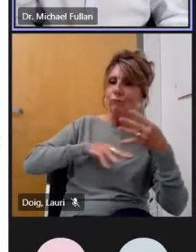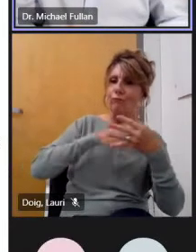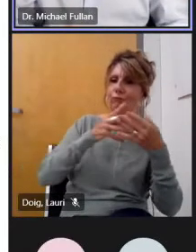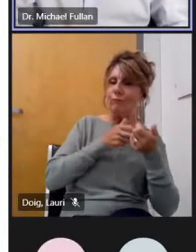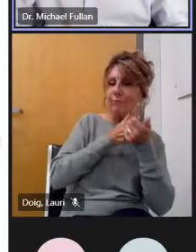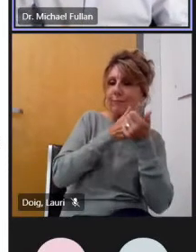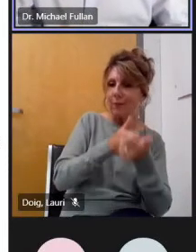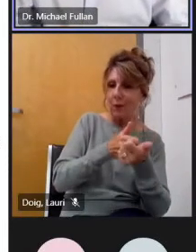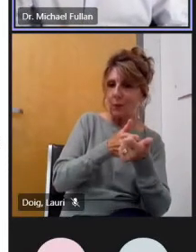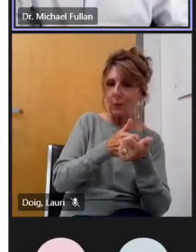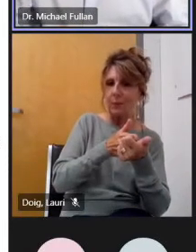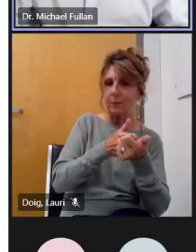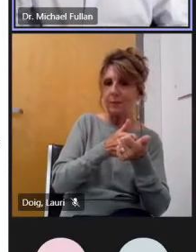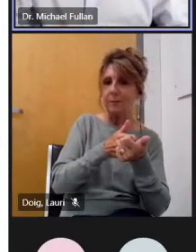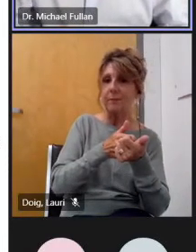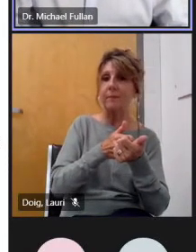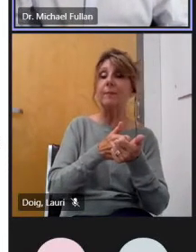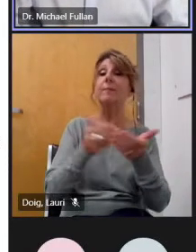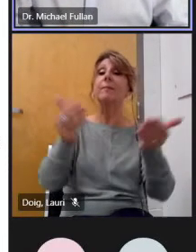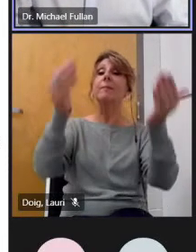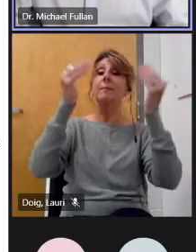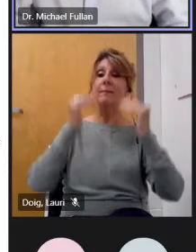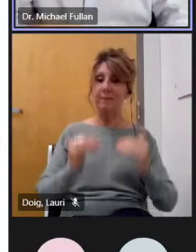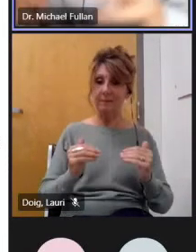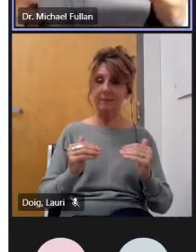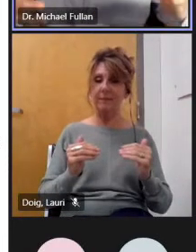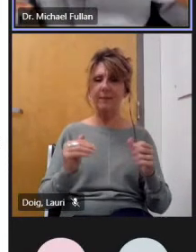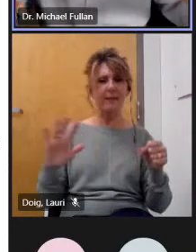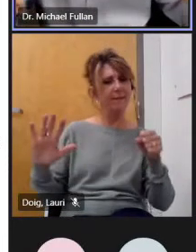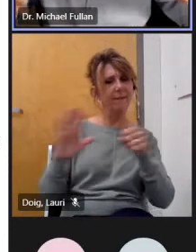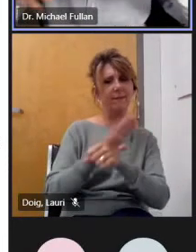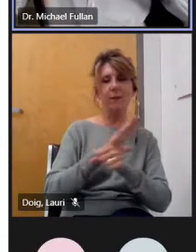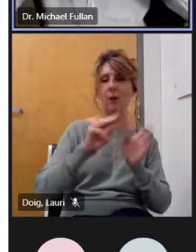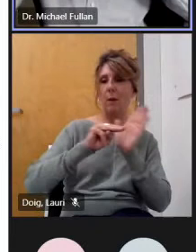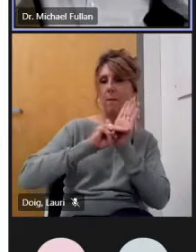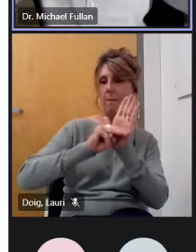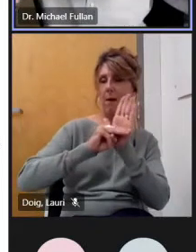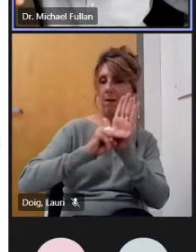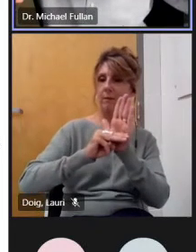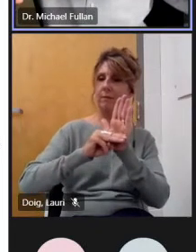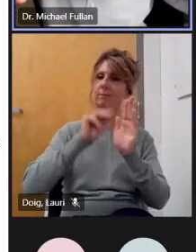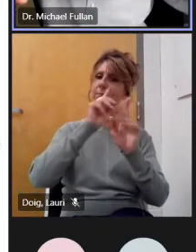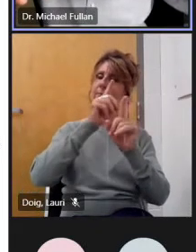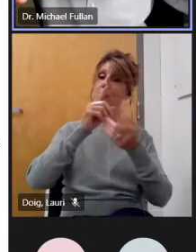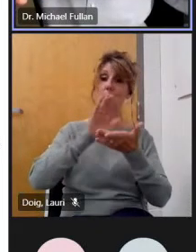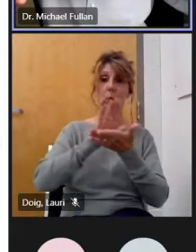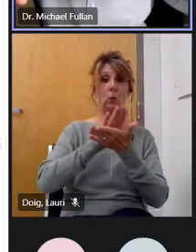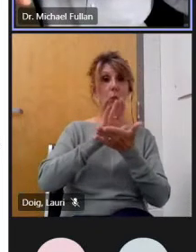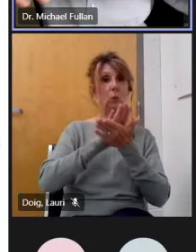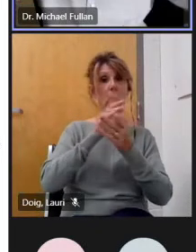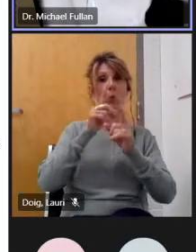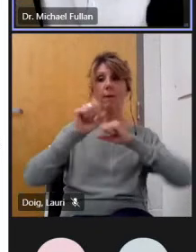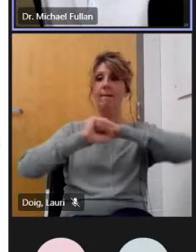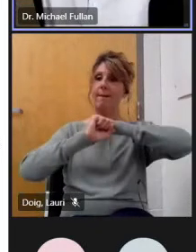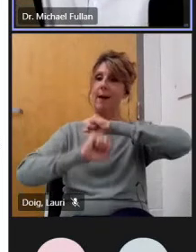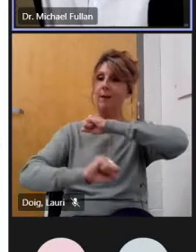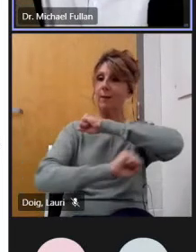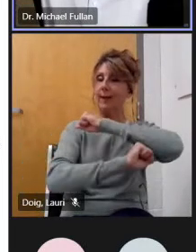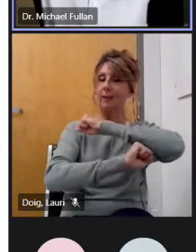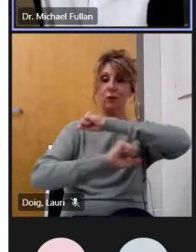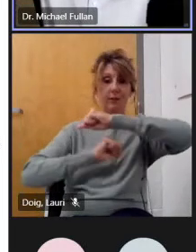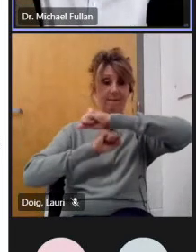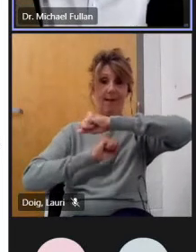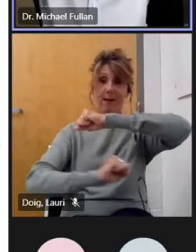uh the full thing can be presented this way we have the new purpose as the foundation and then on that